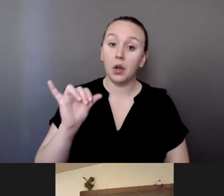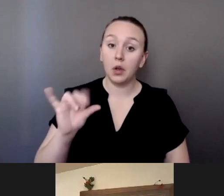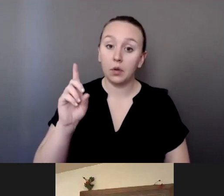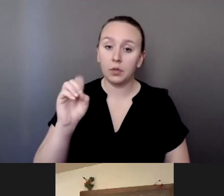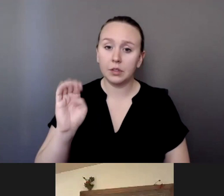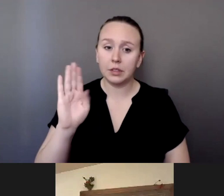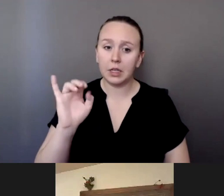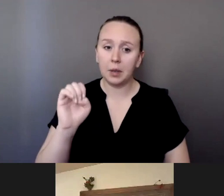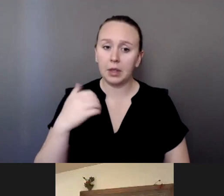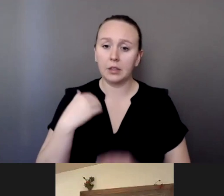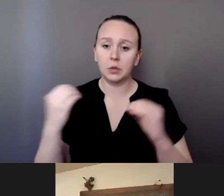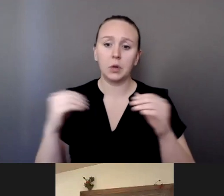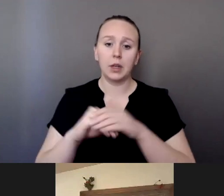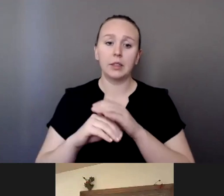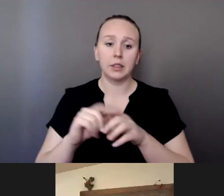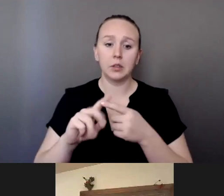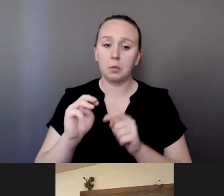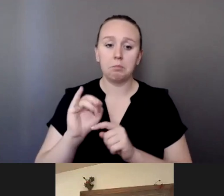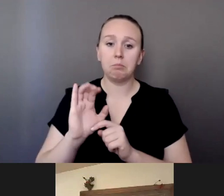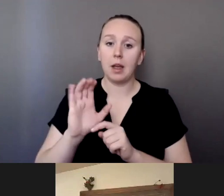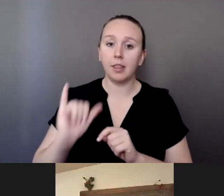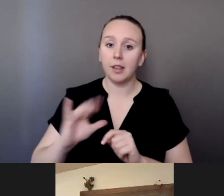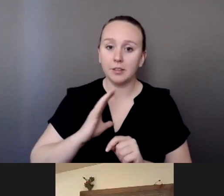Debbie has no access to her microphone. That's okay. Okay.